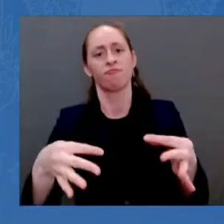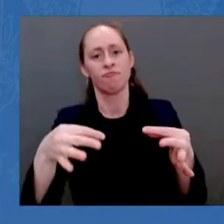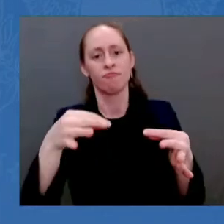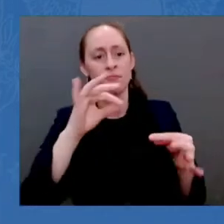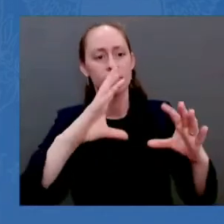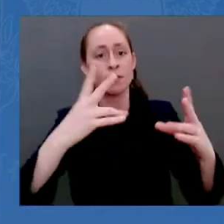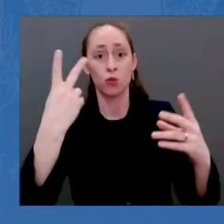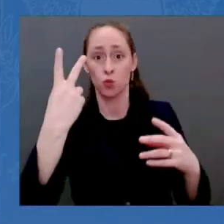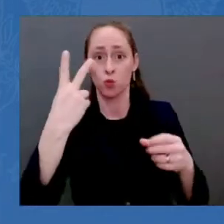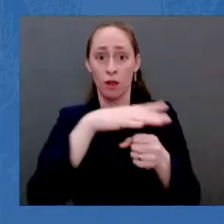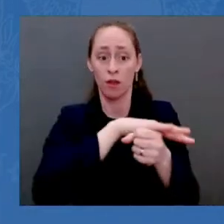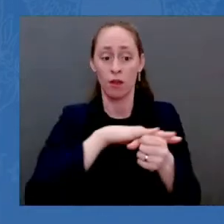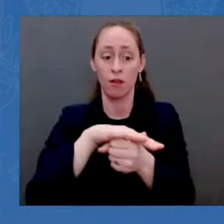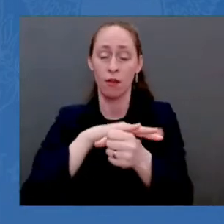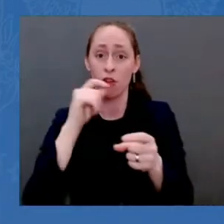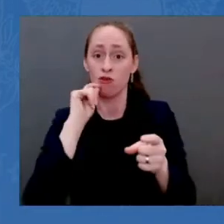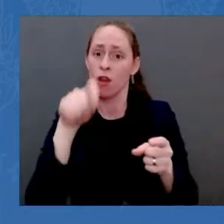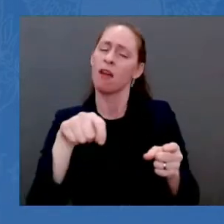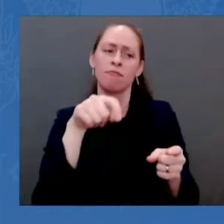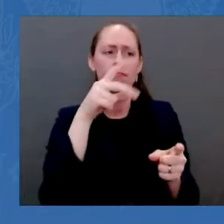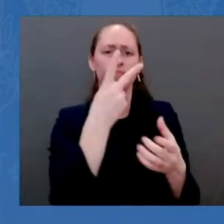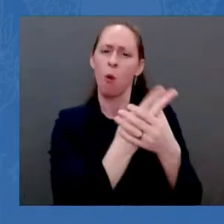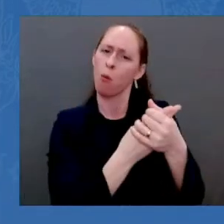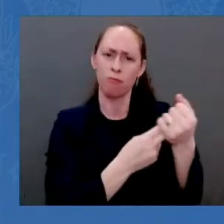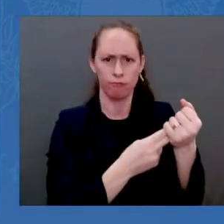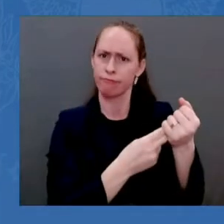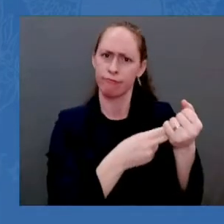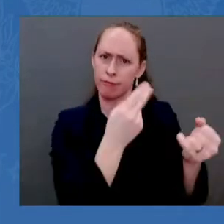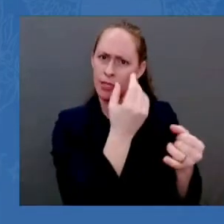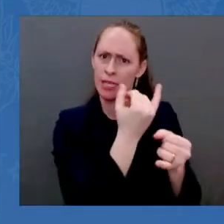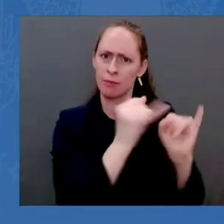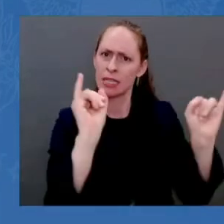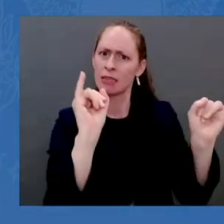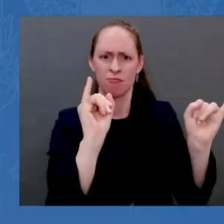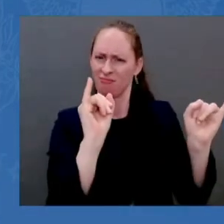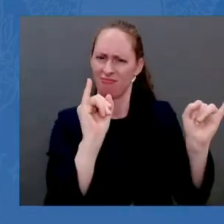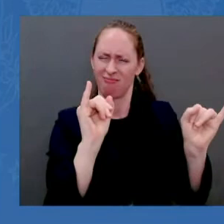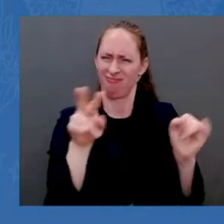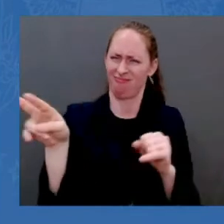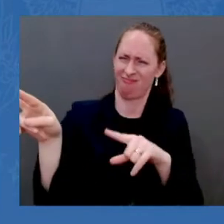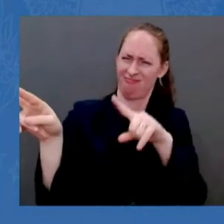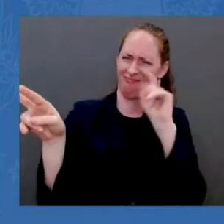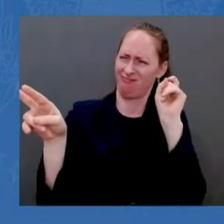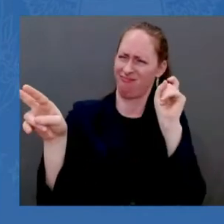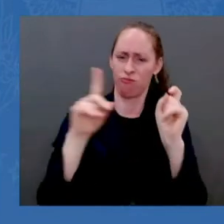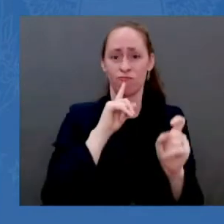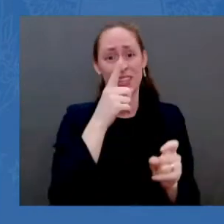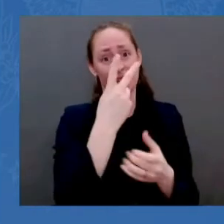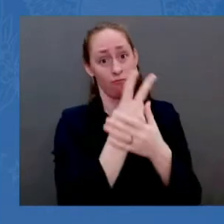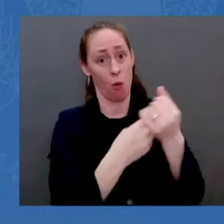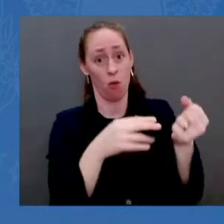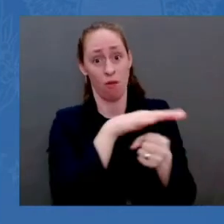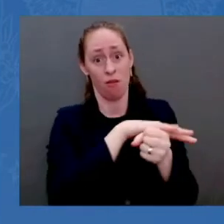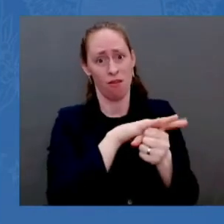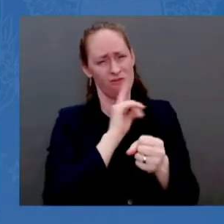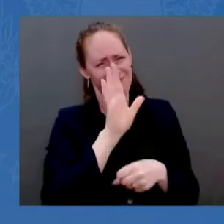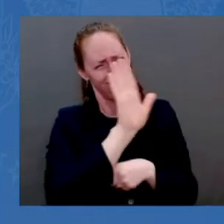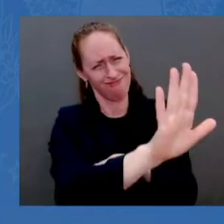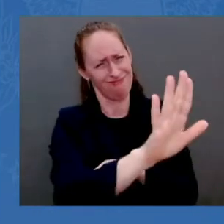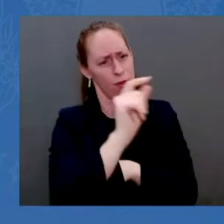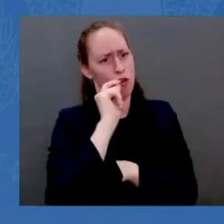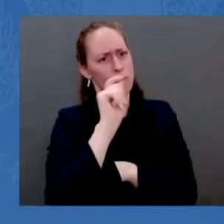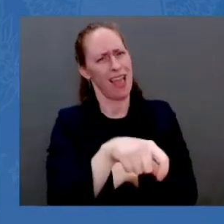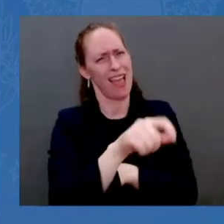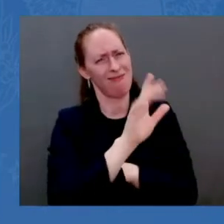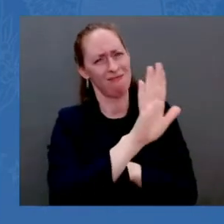These regions are no longer part of Ukraine and they're sovereign territory. To put it simply, Russia just announced that it is carving out